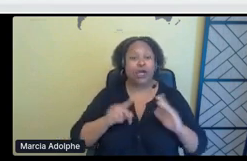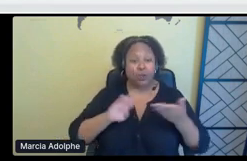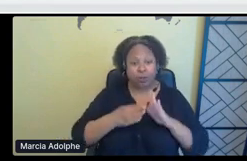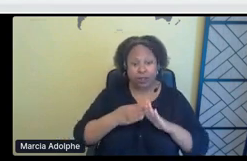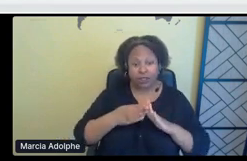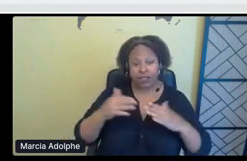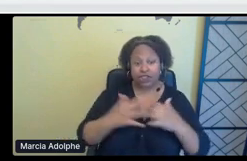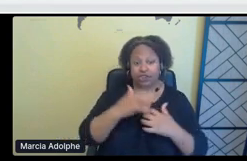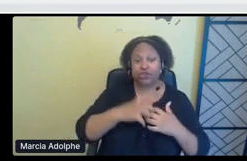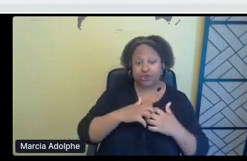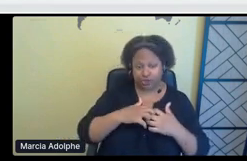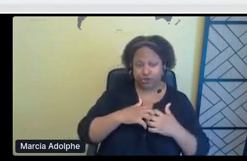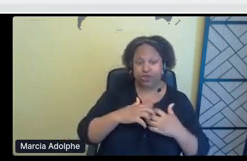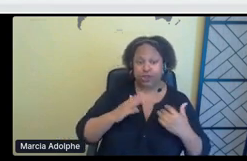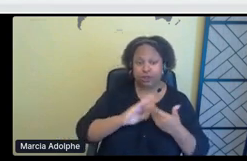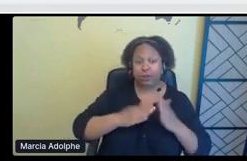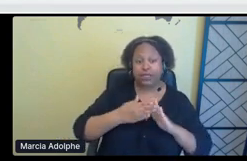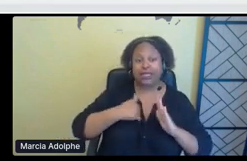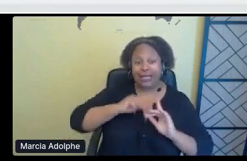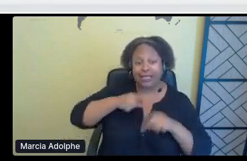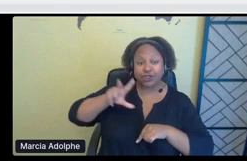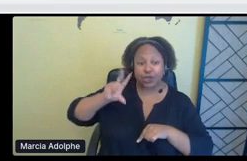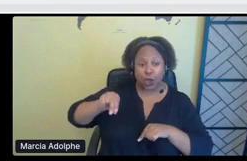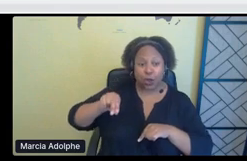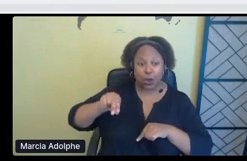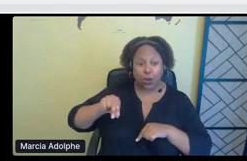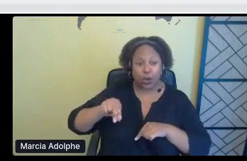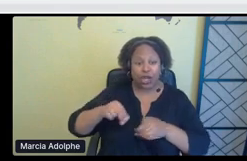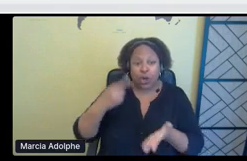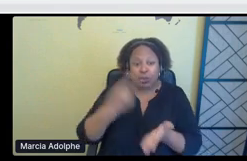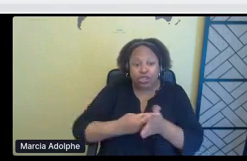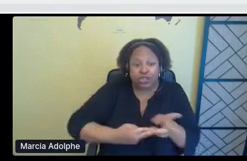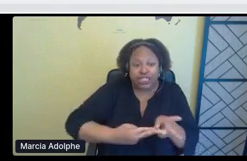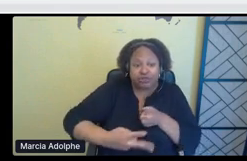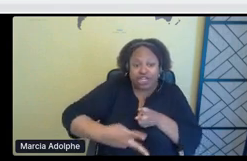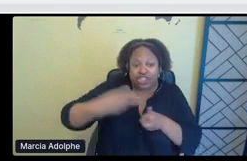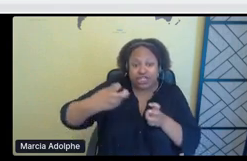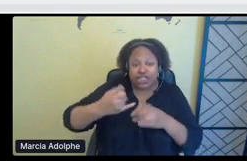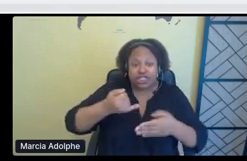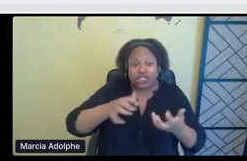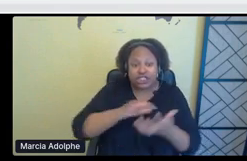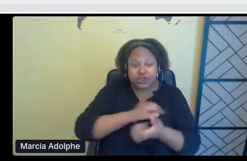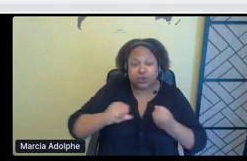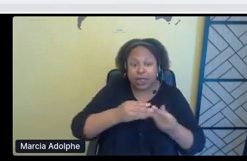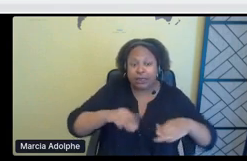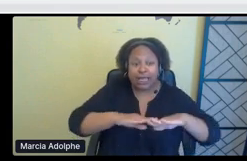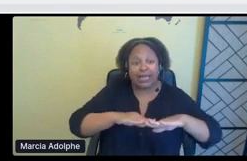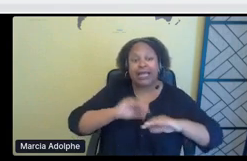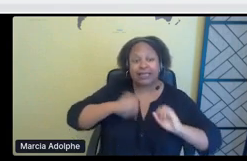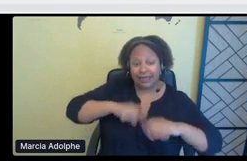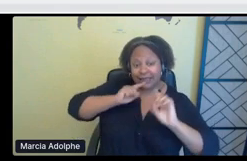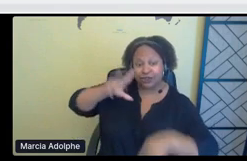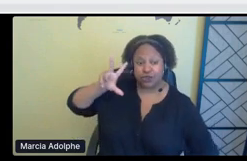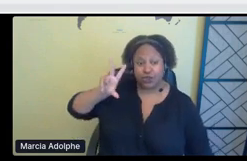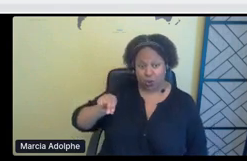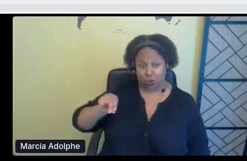resource extraction. And that's what we have not seen implemented time and time again, when communities have said no over the years.